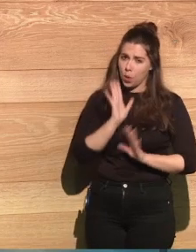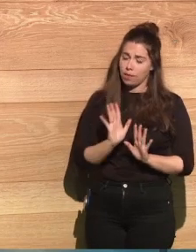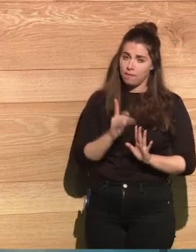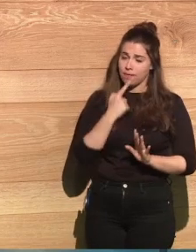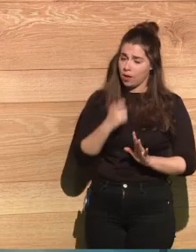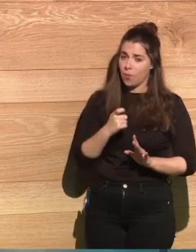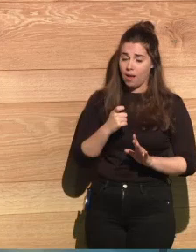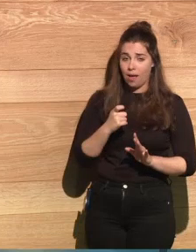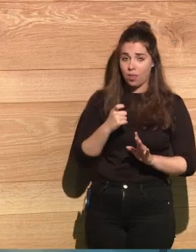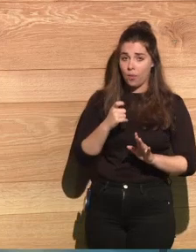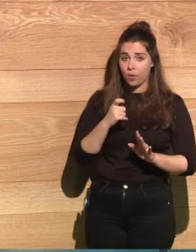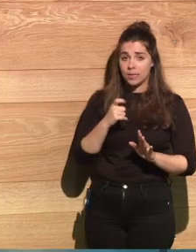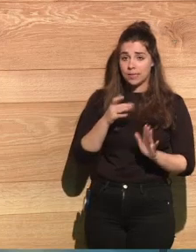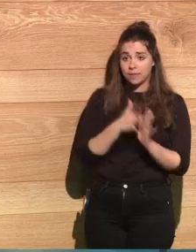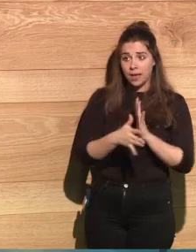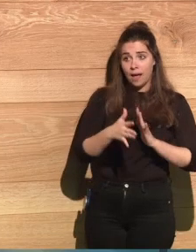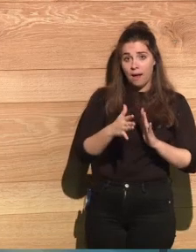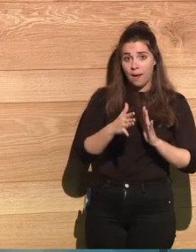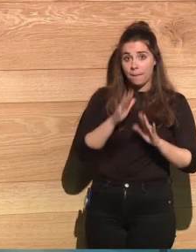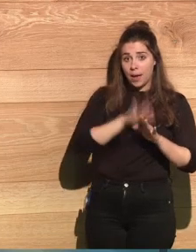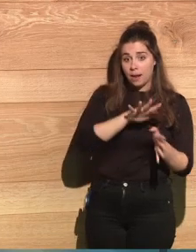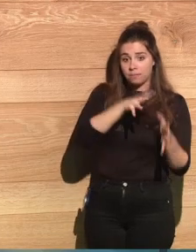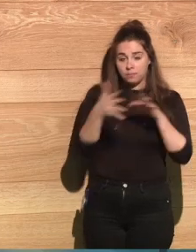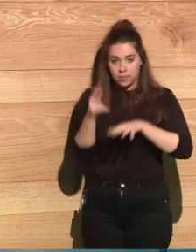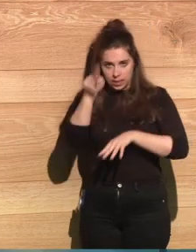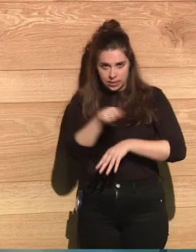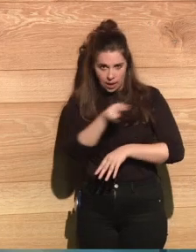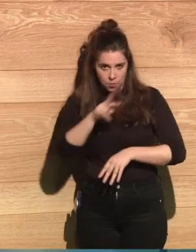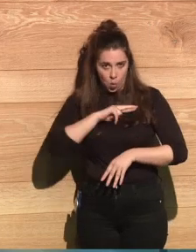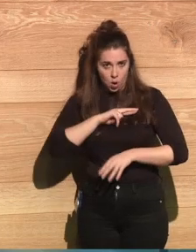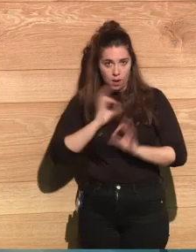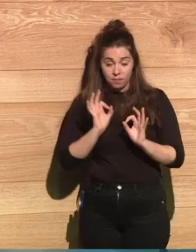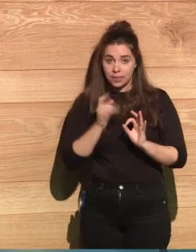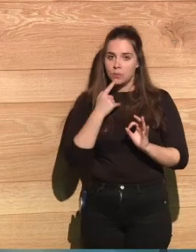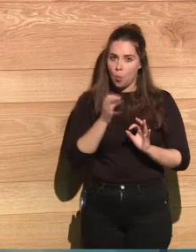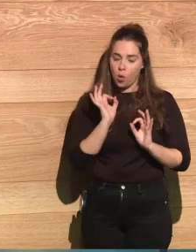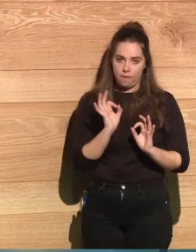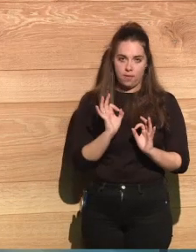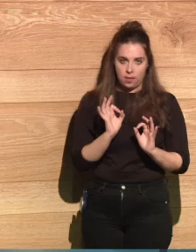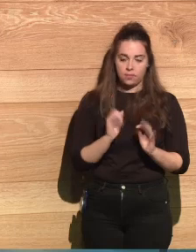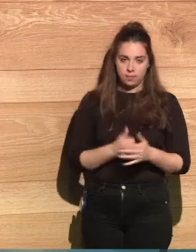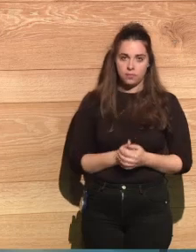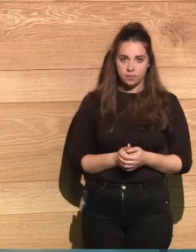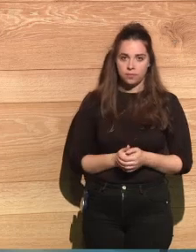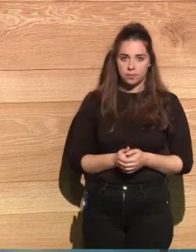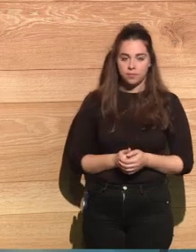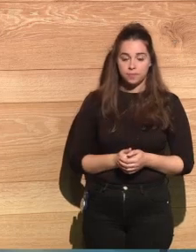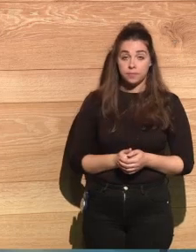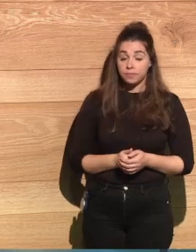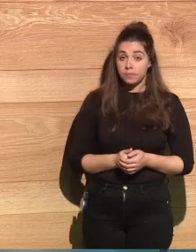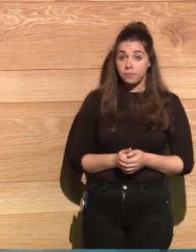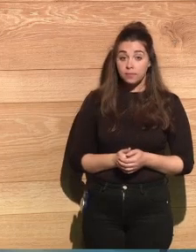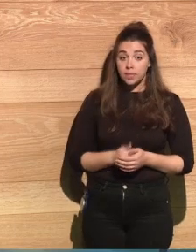Now, you see, what happened in Hiroshima and